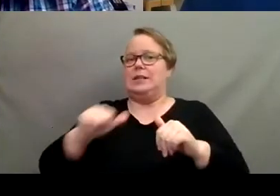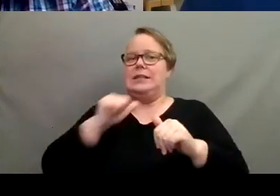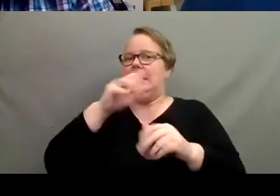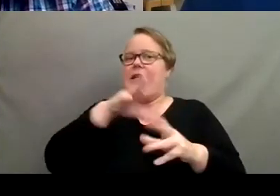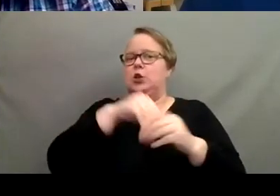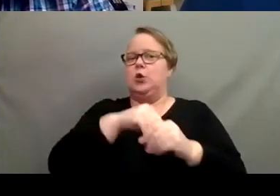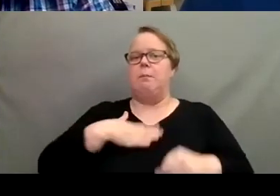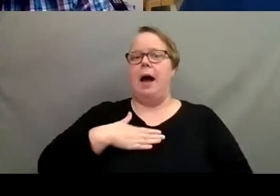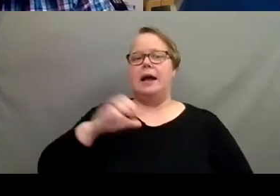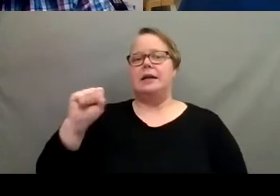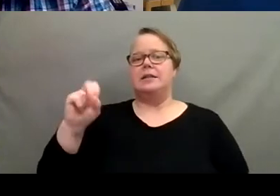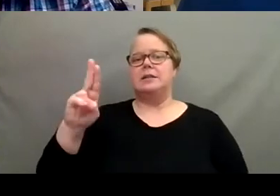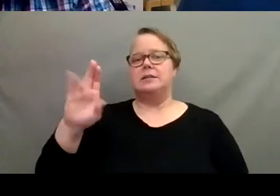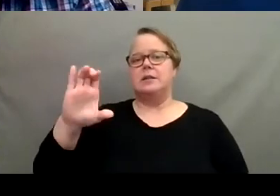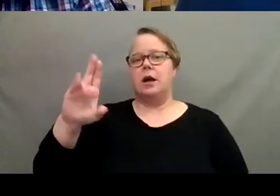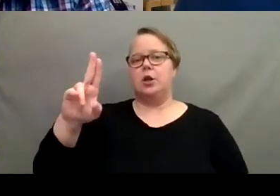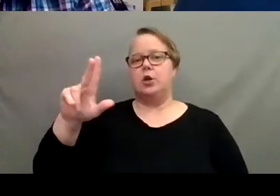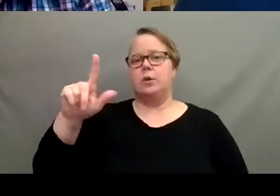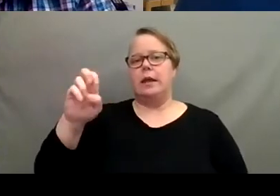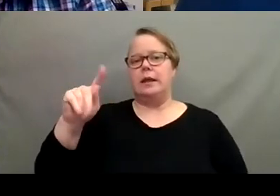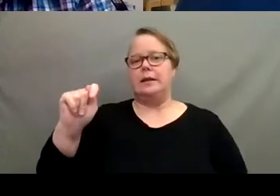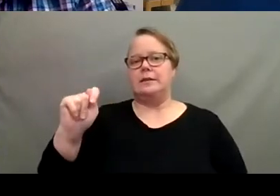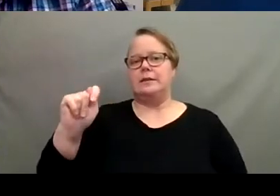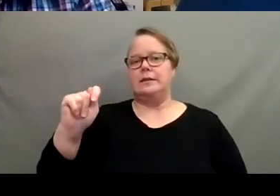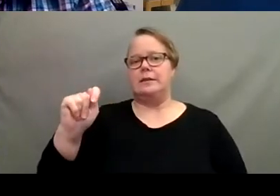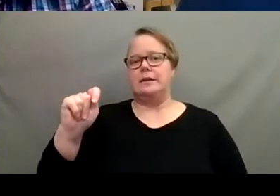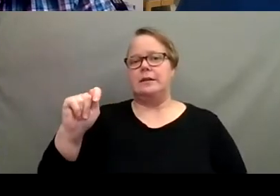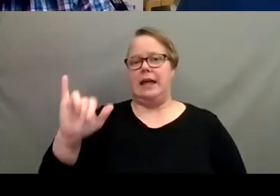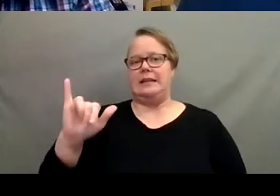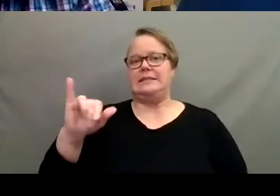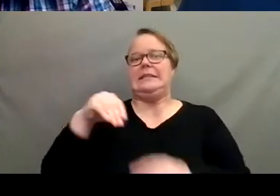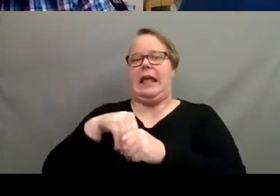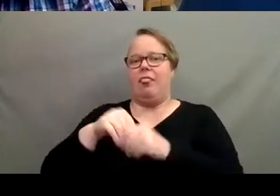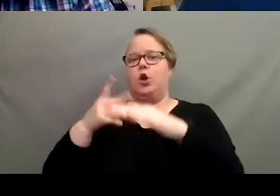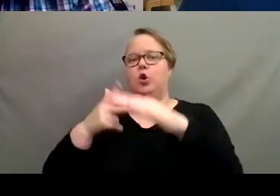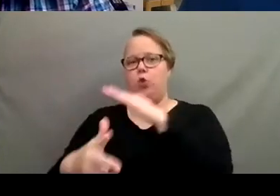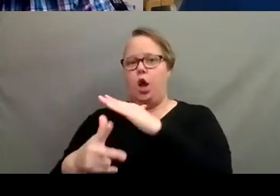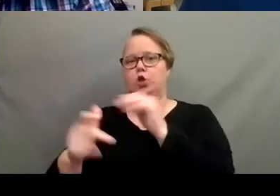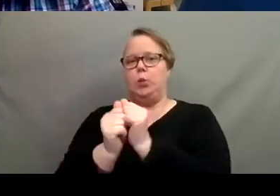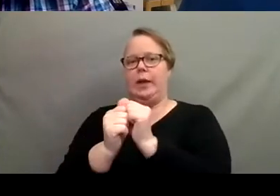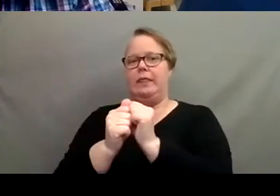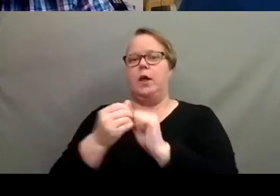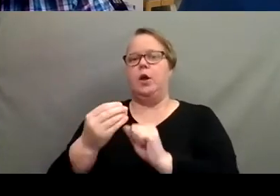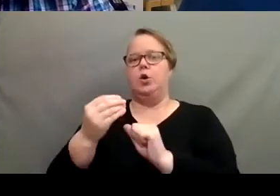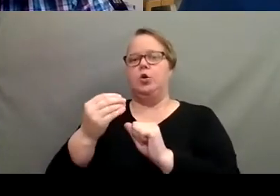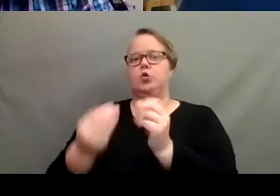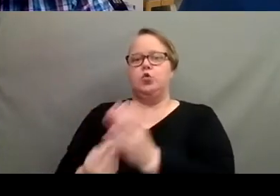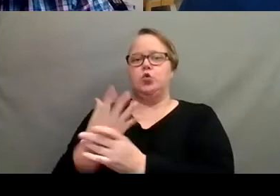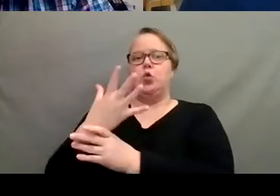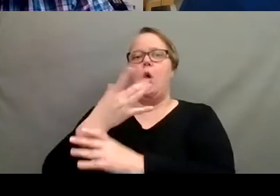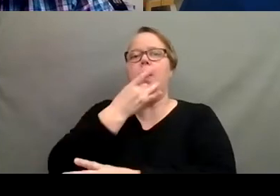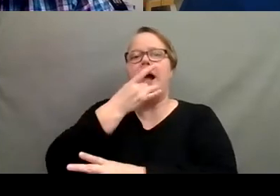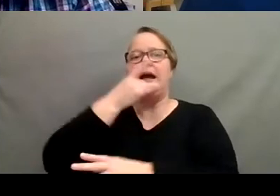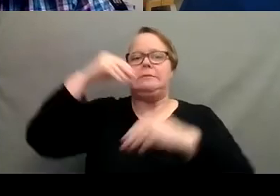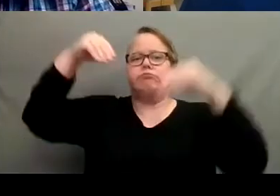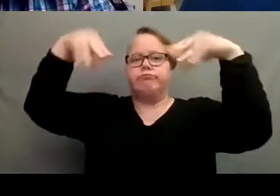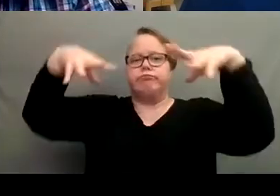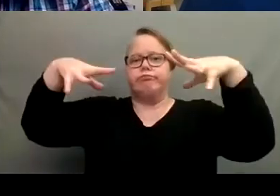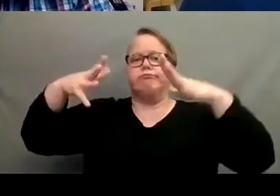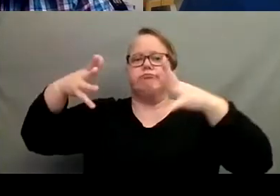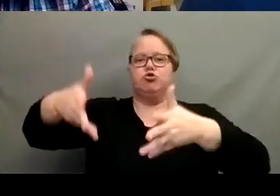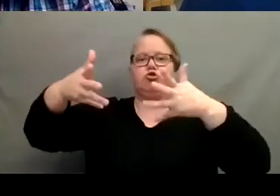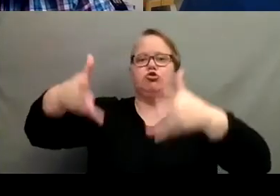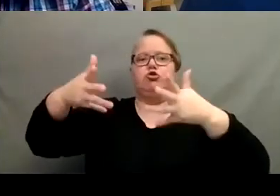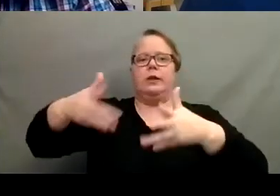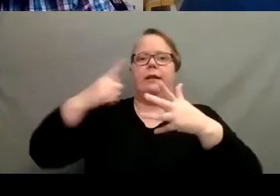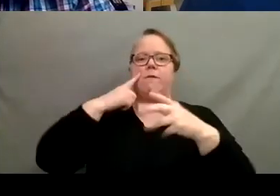my succulent collection. I would say, which is like you in the garage kind of with grow lights, just chilling out for the winter before I